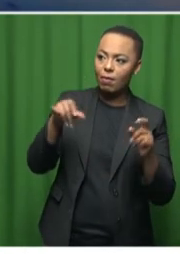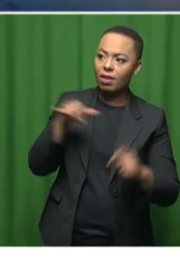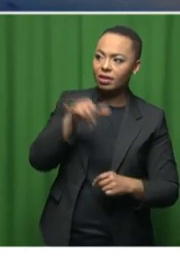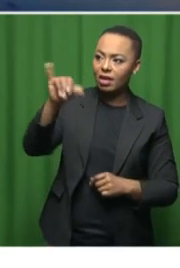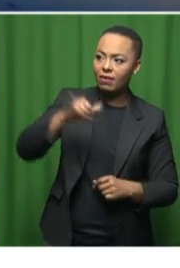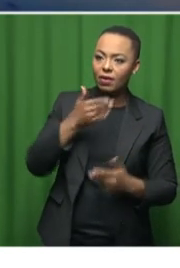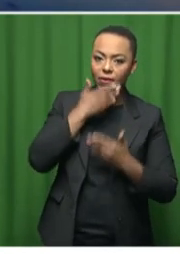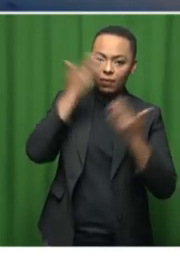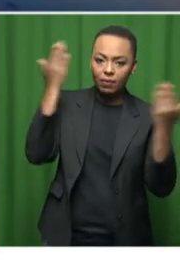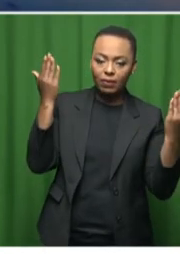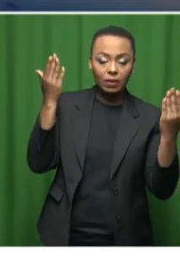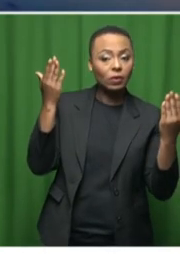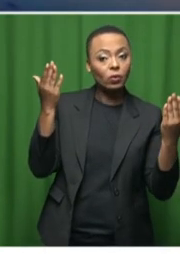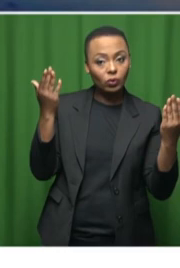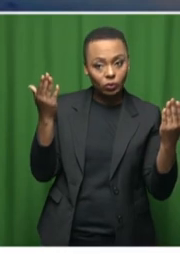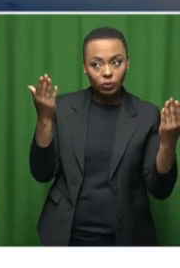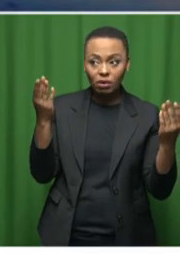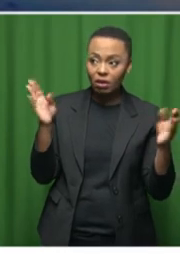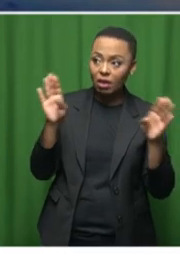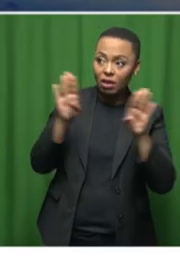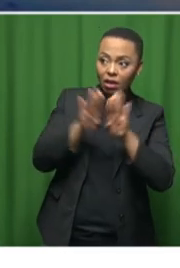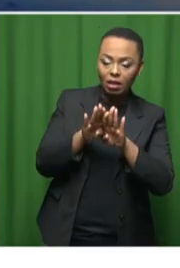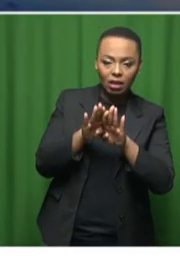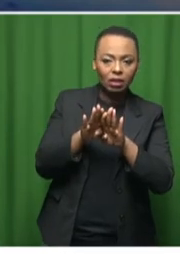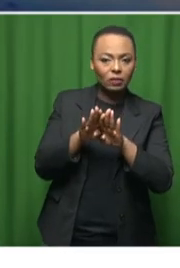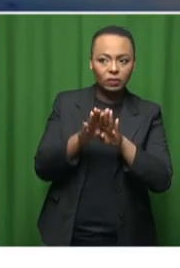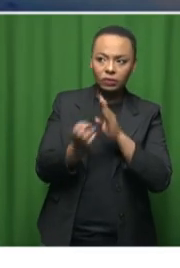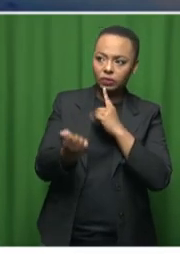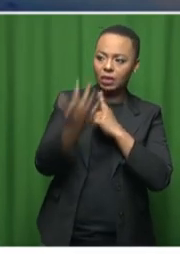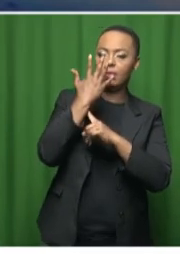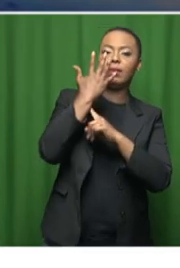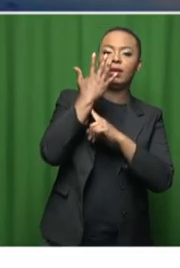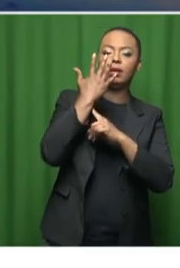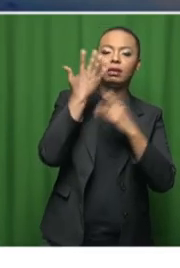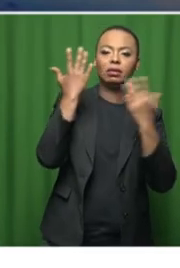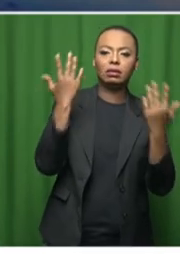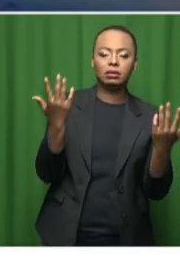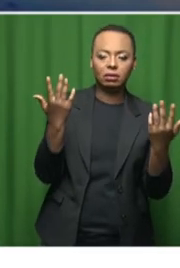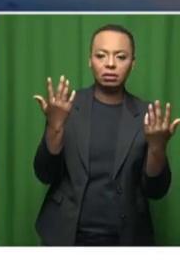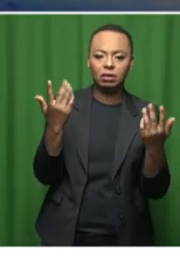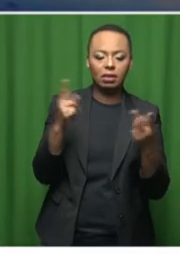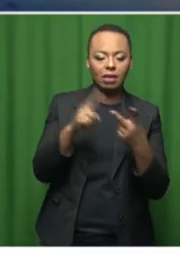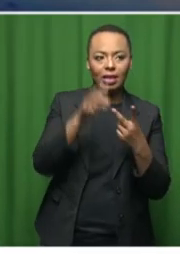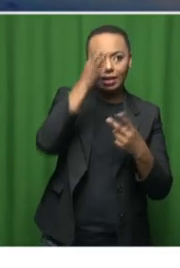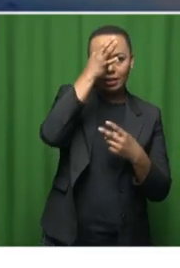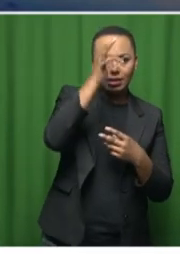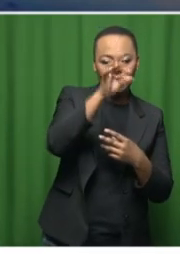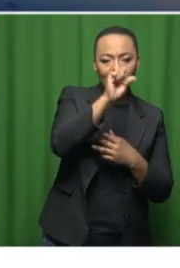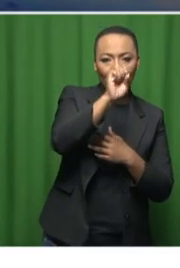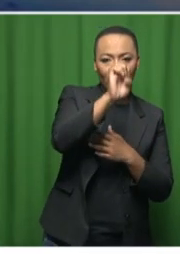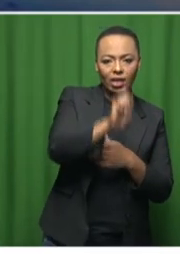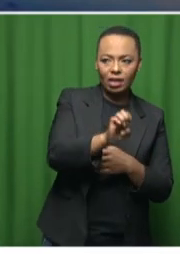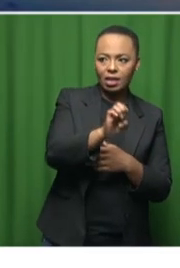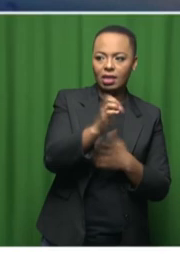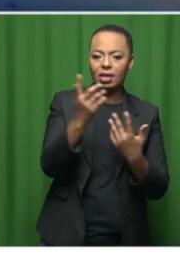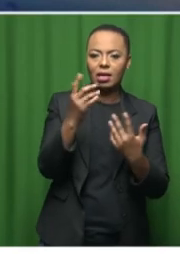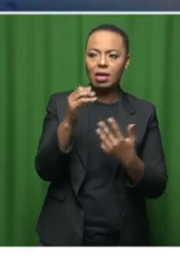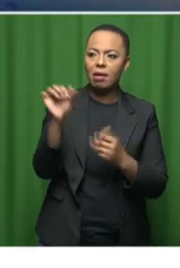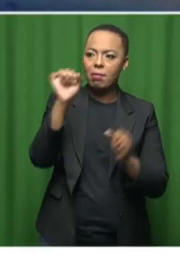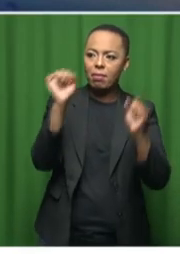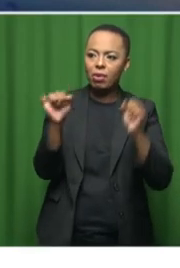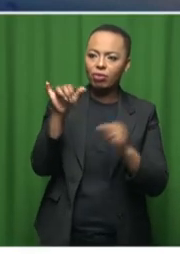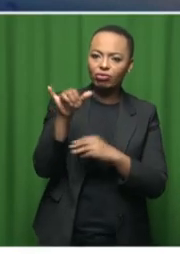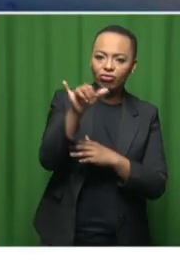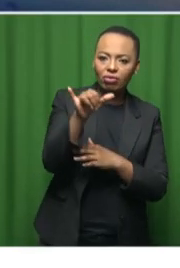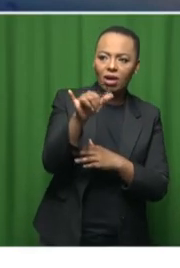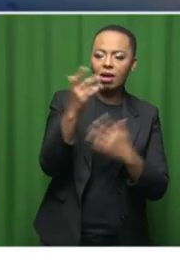that were taken, then you don't have tariffs and state-owned companies, airlines don't get money. And when